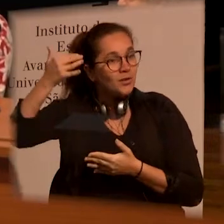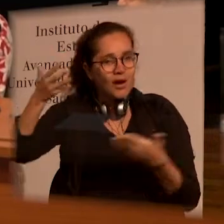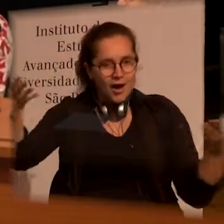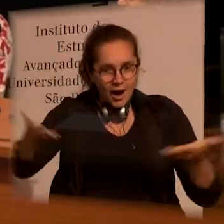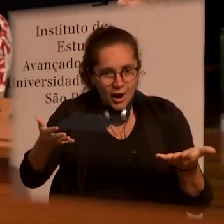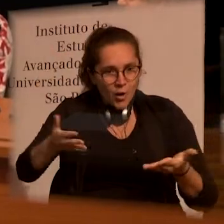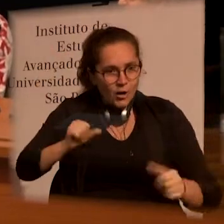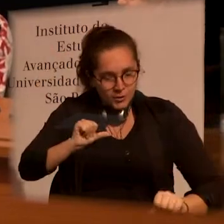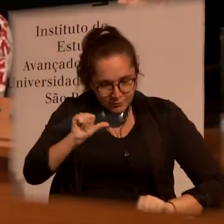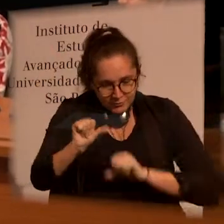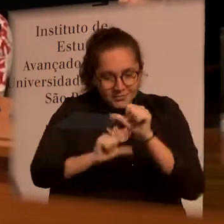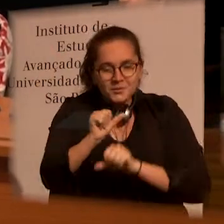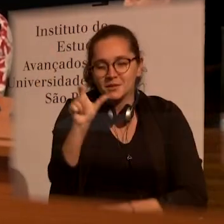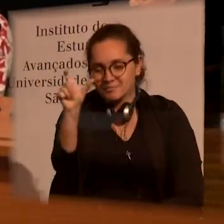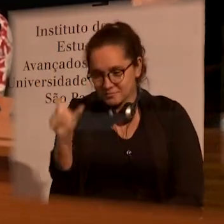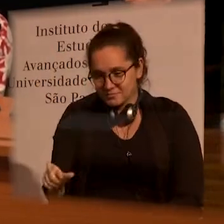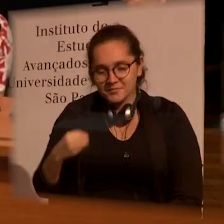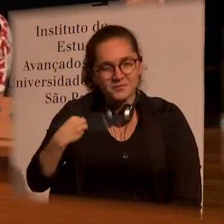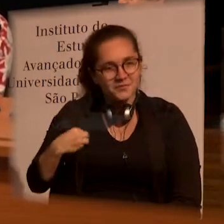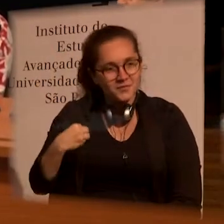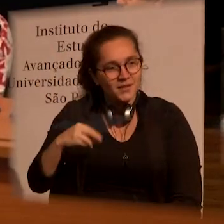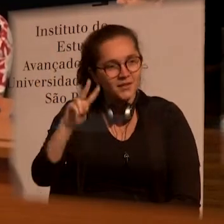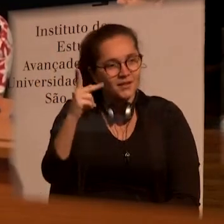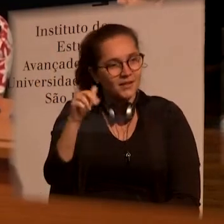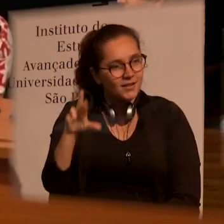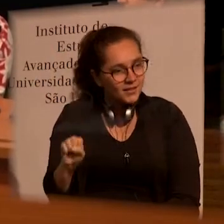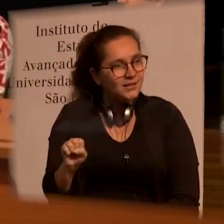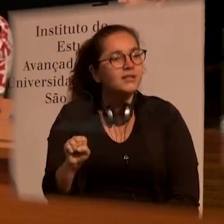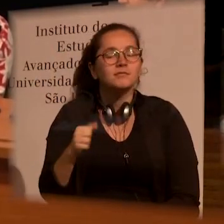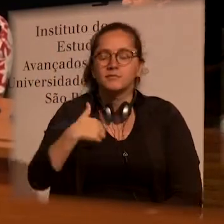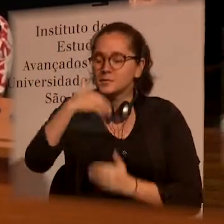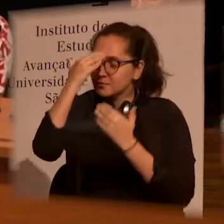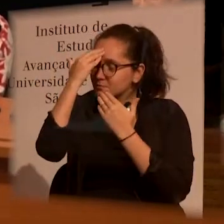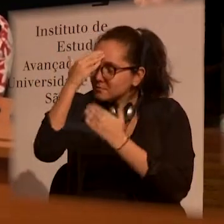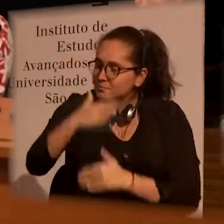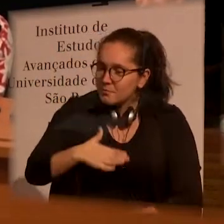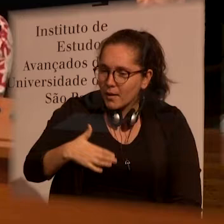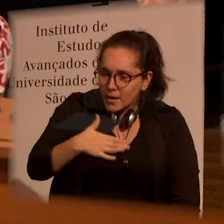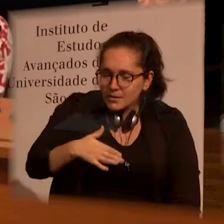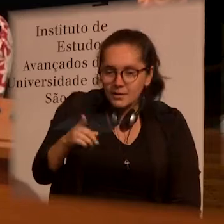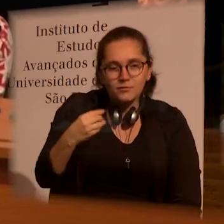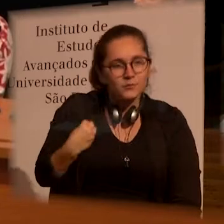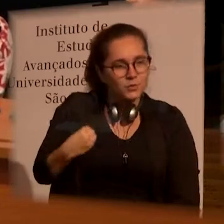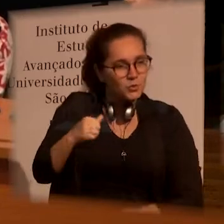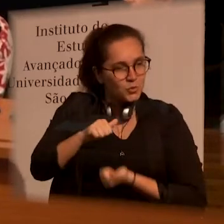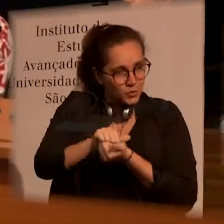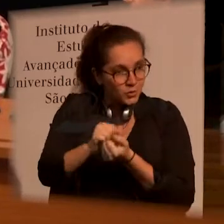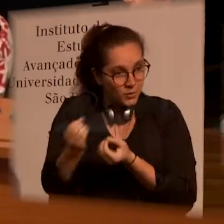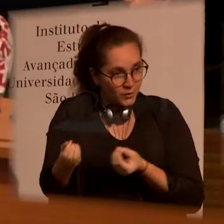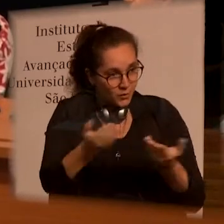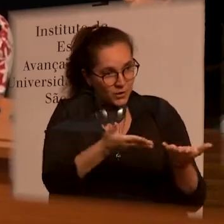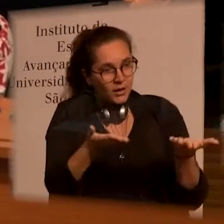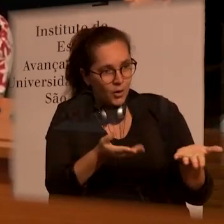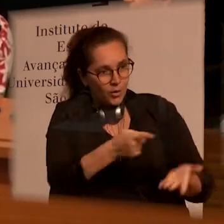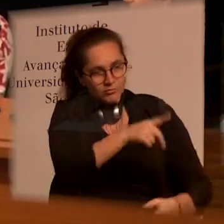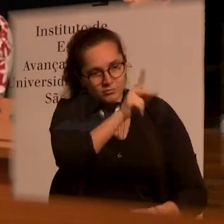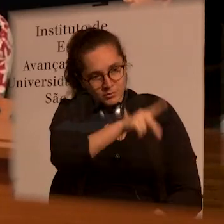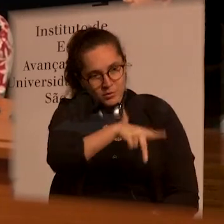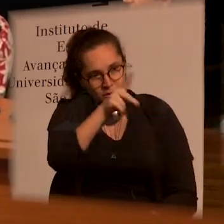three hours ago is materialized now with Professor Hanna. It's a great pleasure for us to have you here.